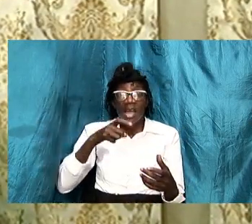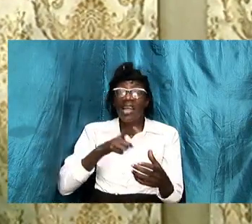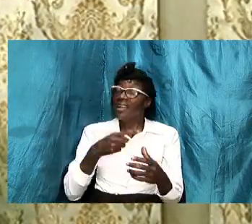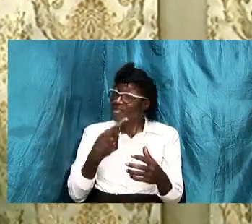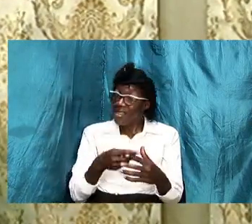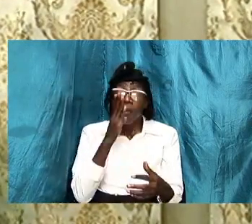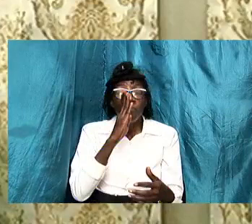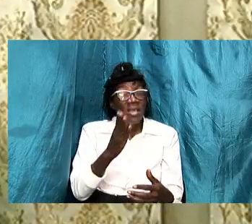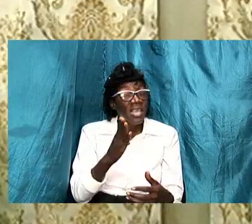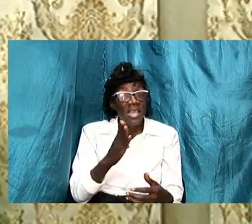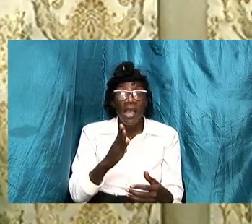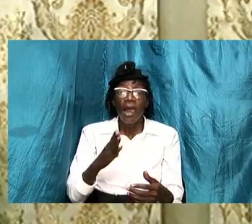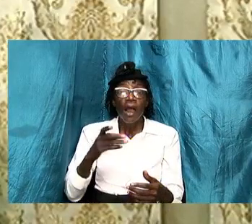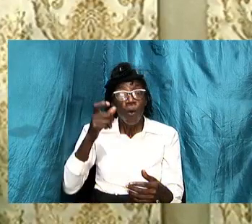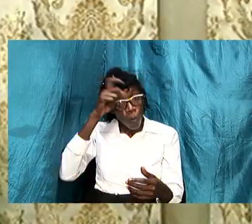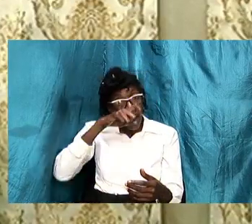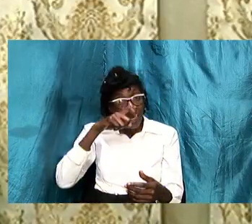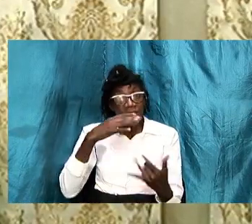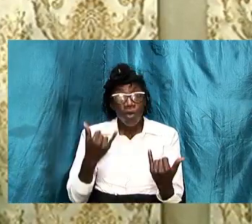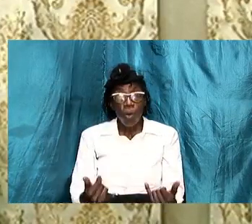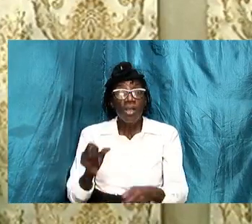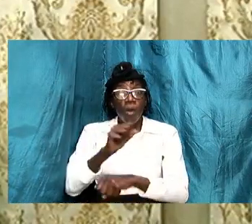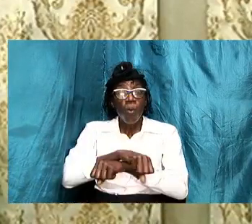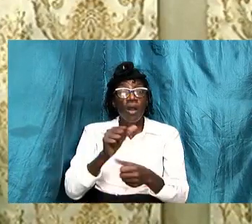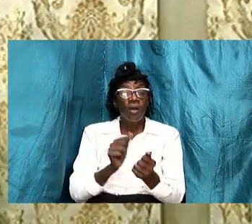in how we deal with our wives